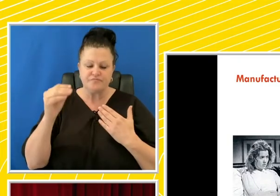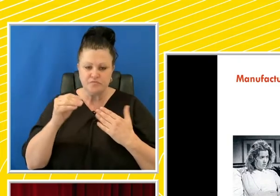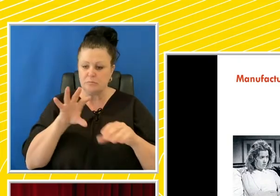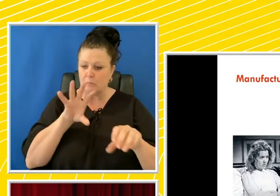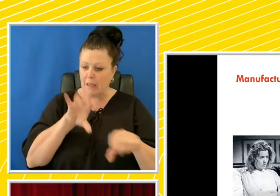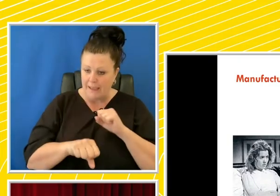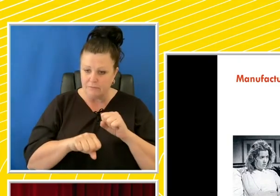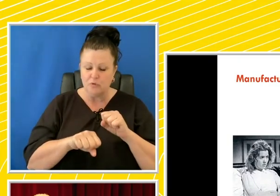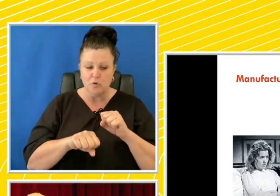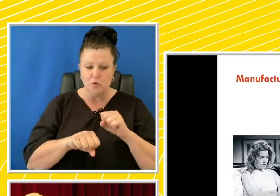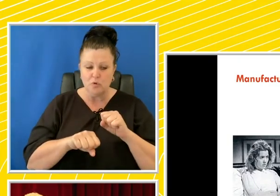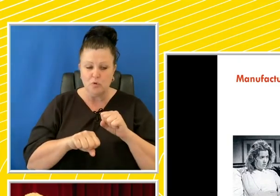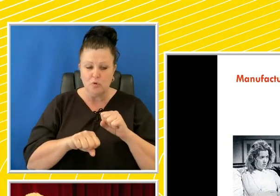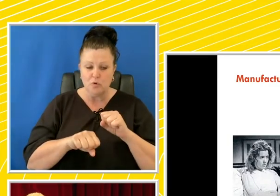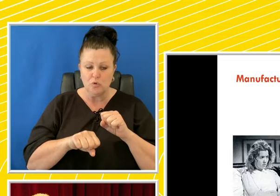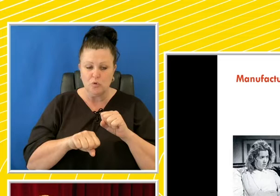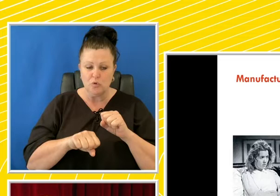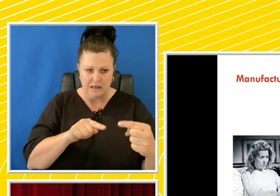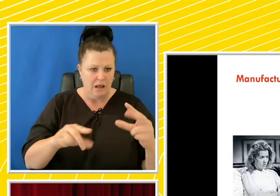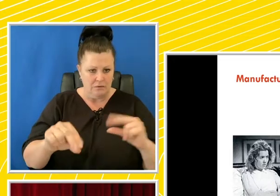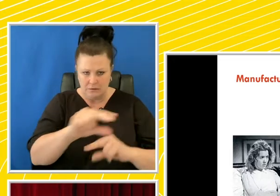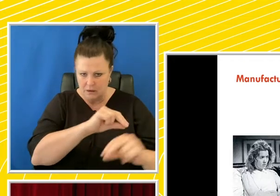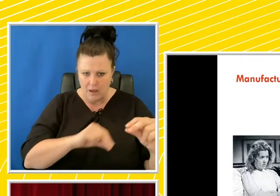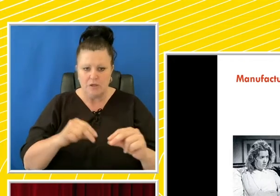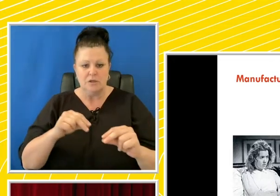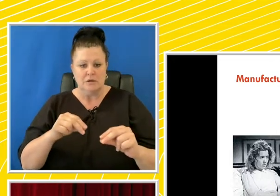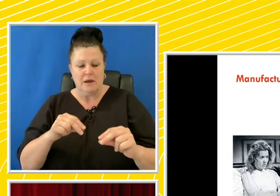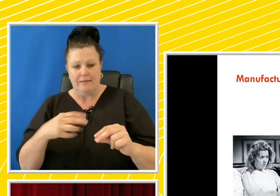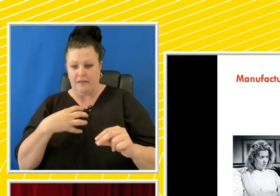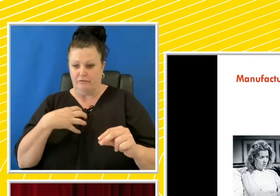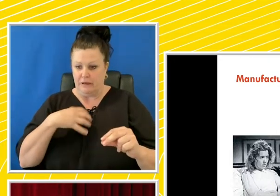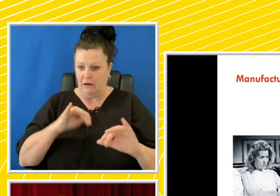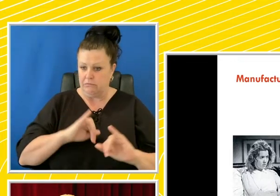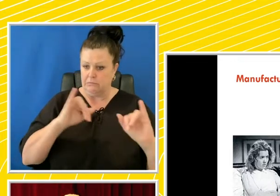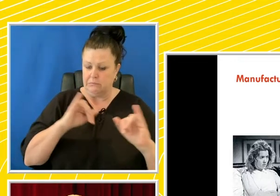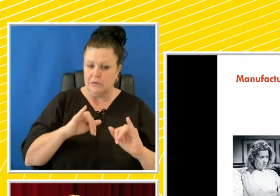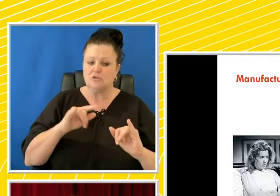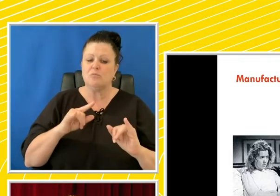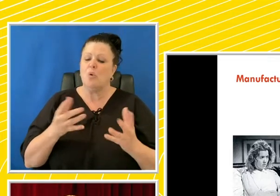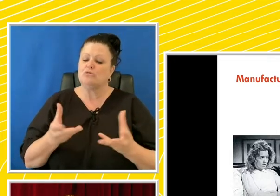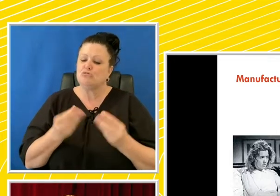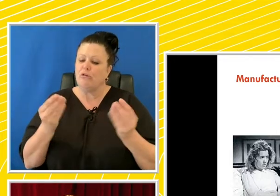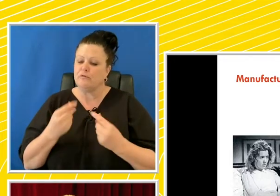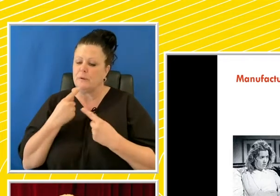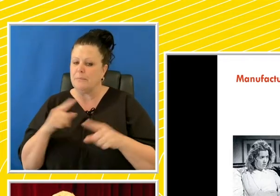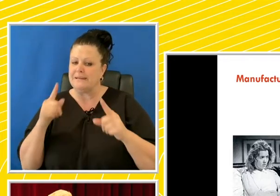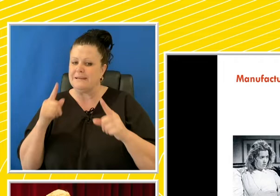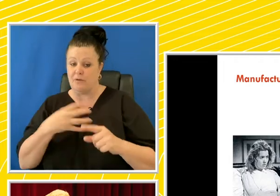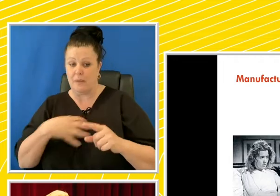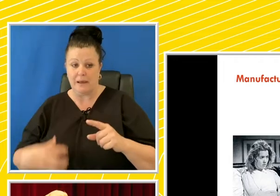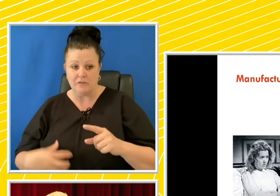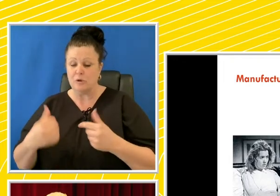propaganda, demonizing the genetically inferior as monstrous to a more subtle messaging of the state using its powers to alleviate